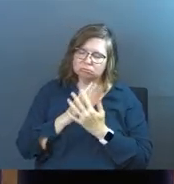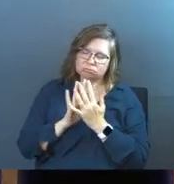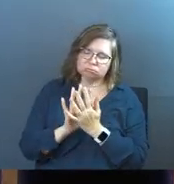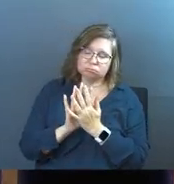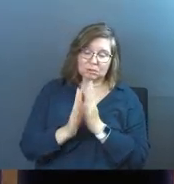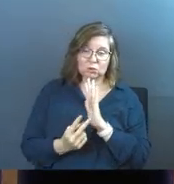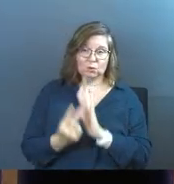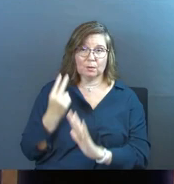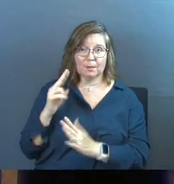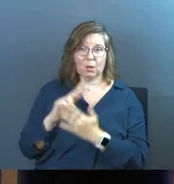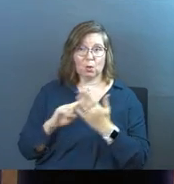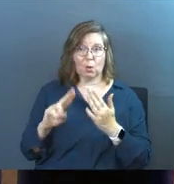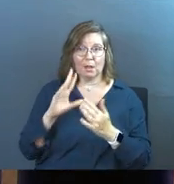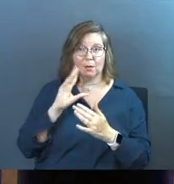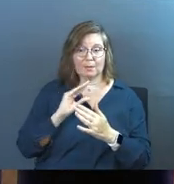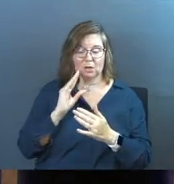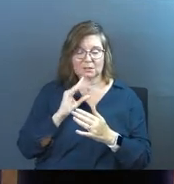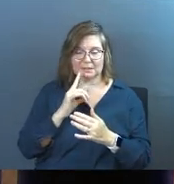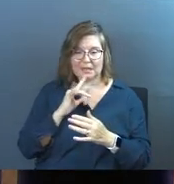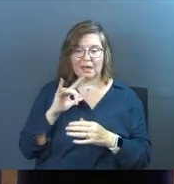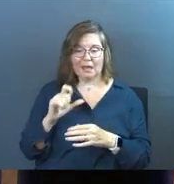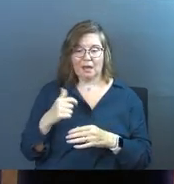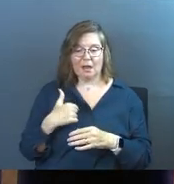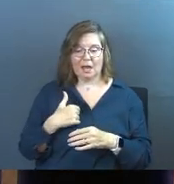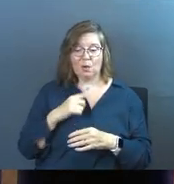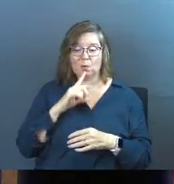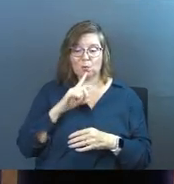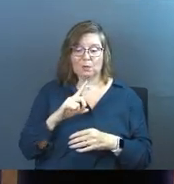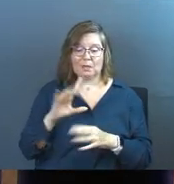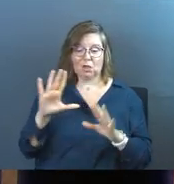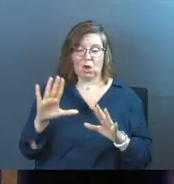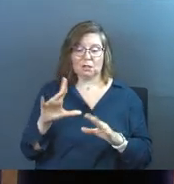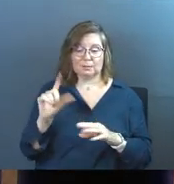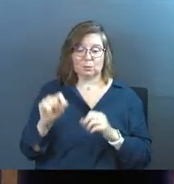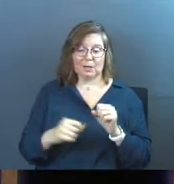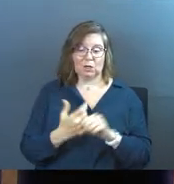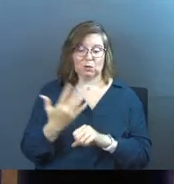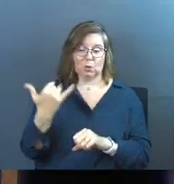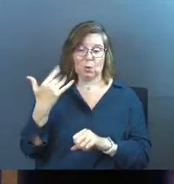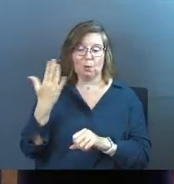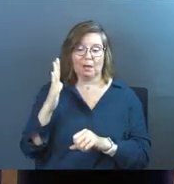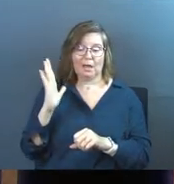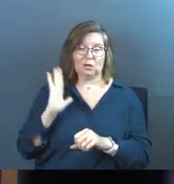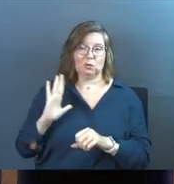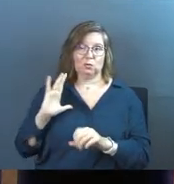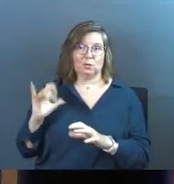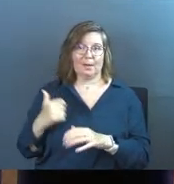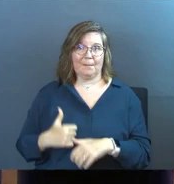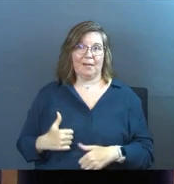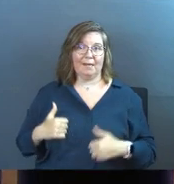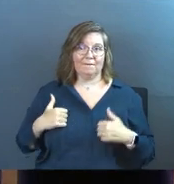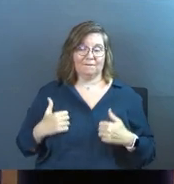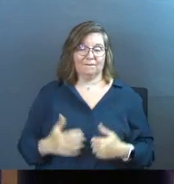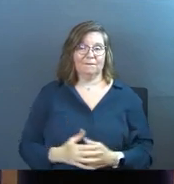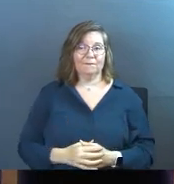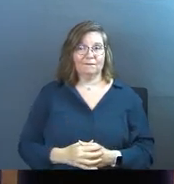Do you look back at these holy ground experiences and say, yeah, I was really awesome 20 years ago when God used to do that in my life?